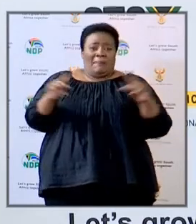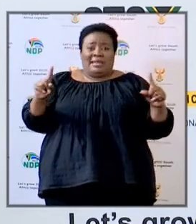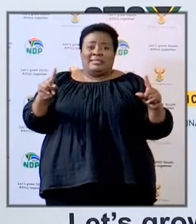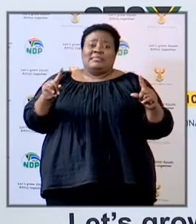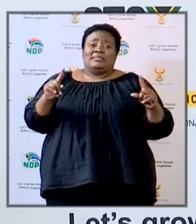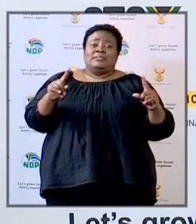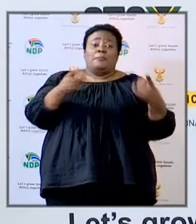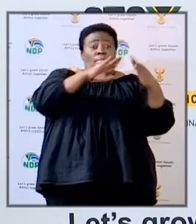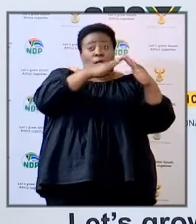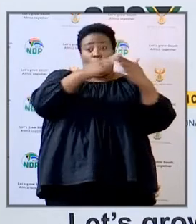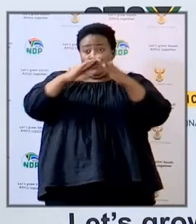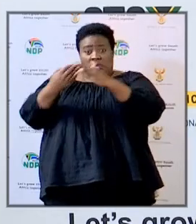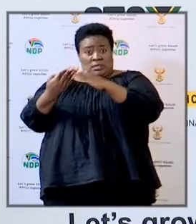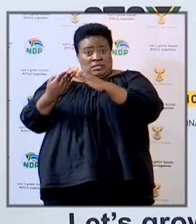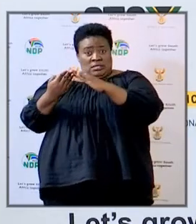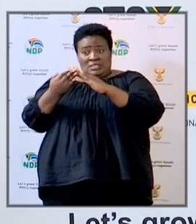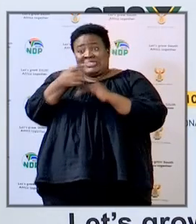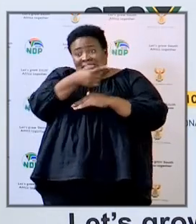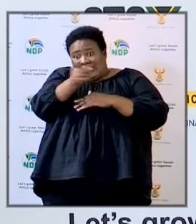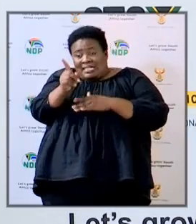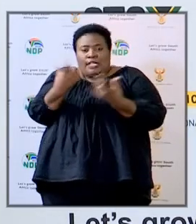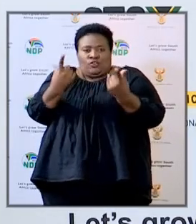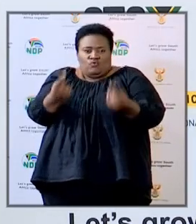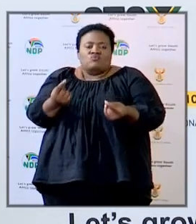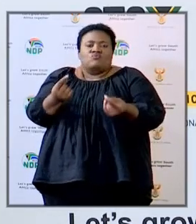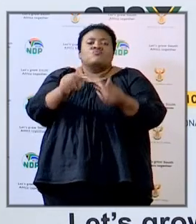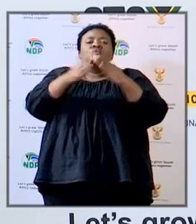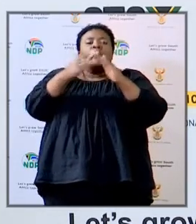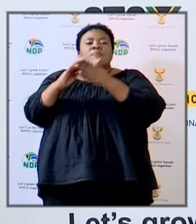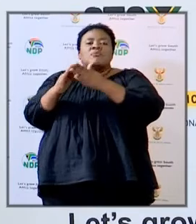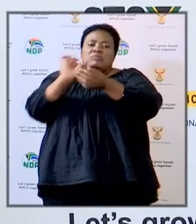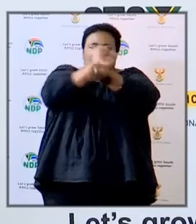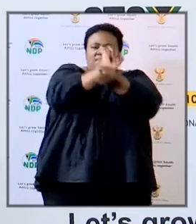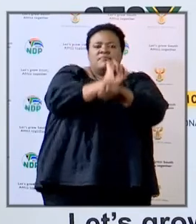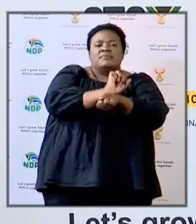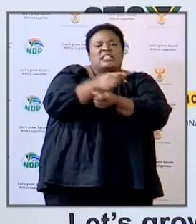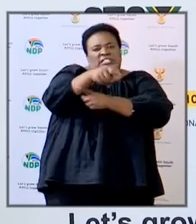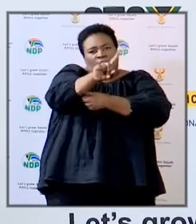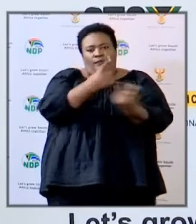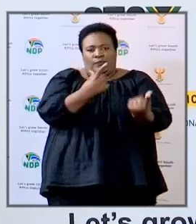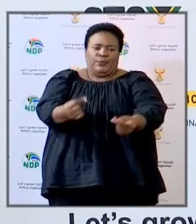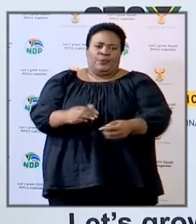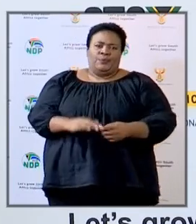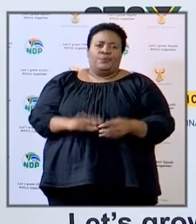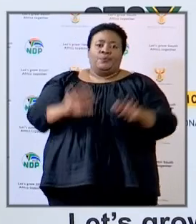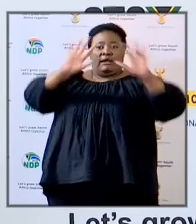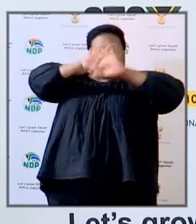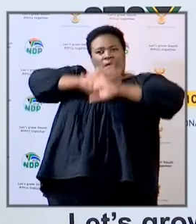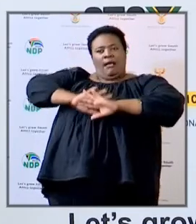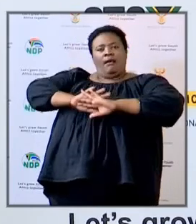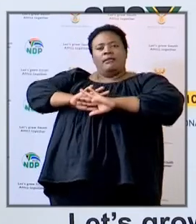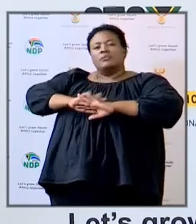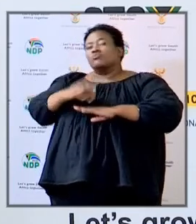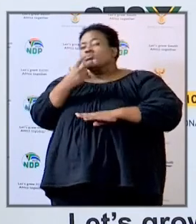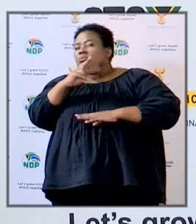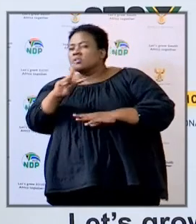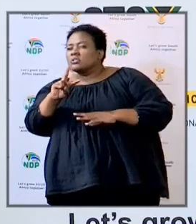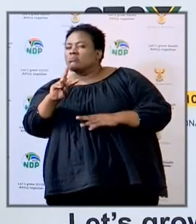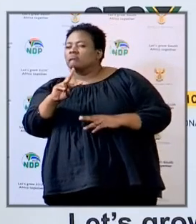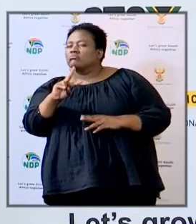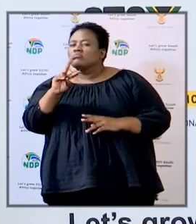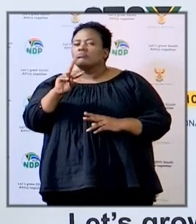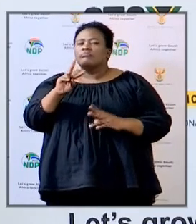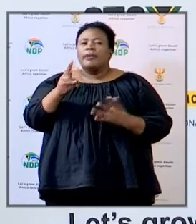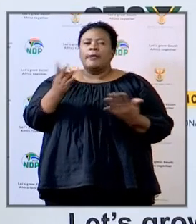where communities themselves have done a community arrest where at night they will see